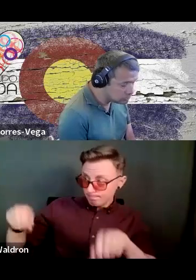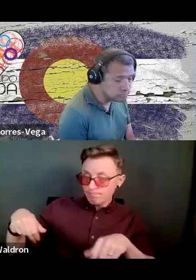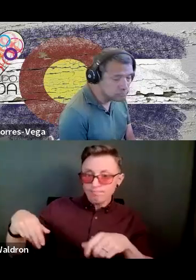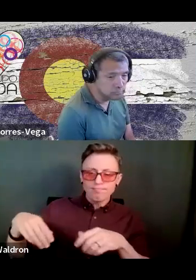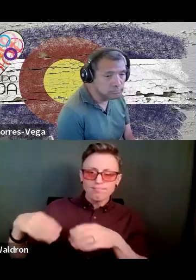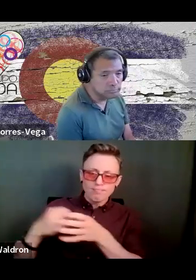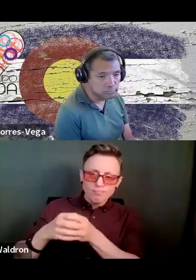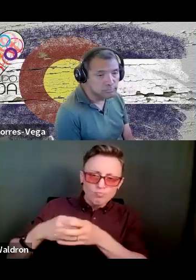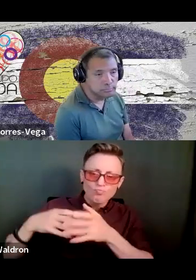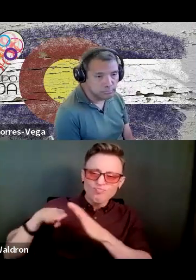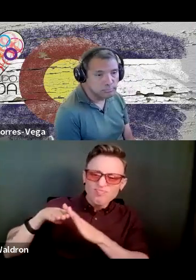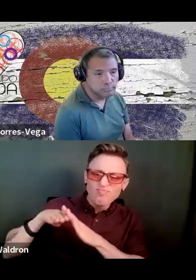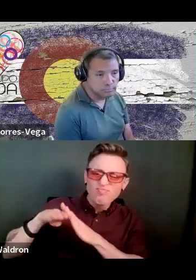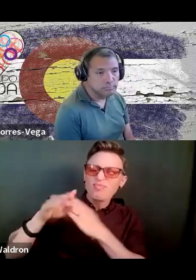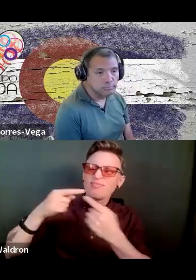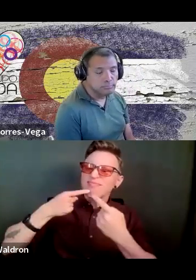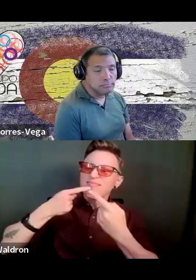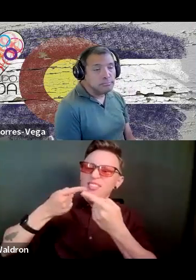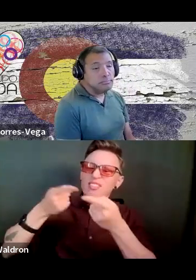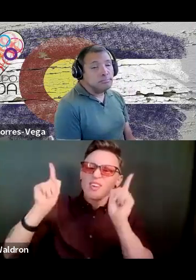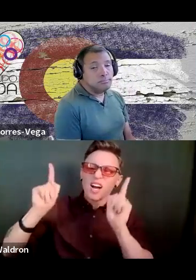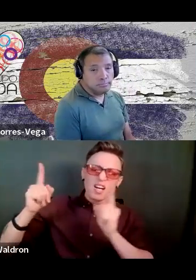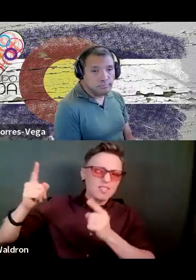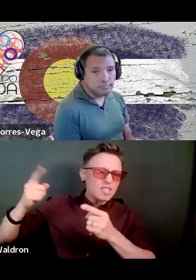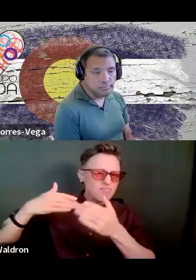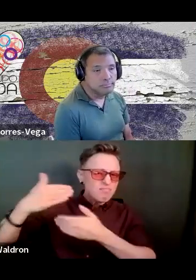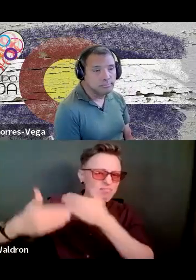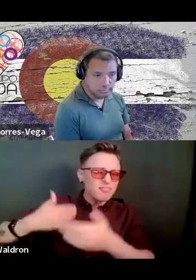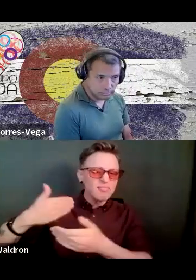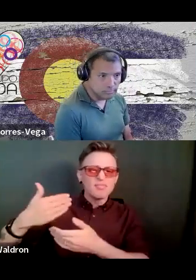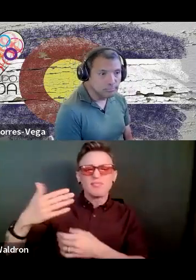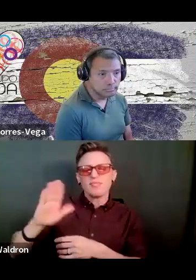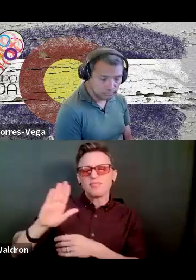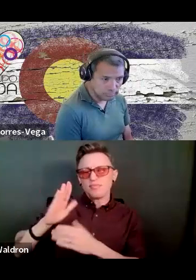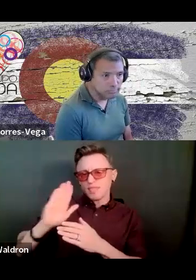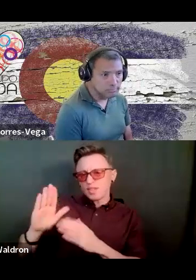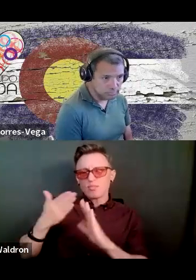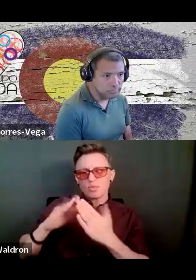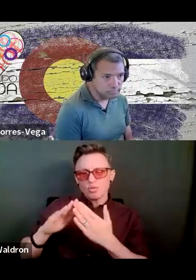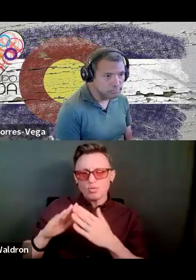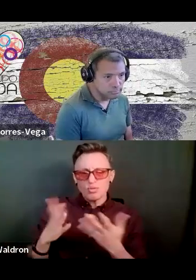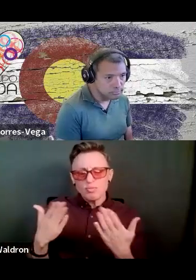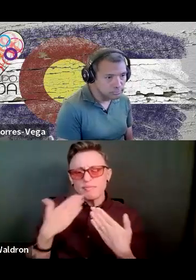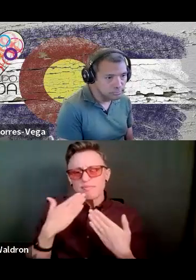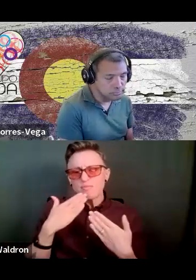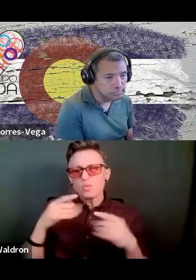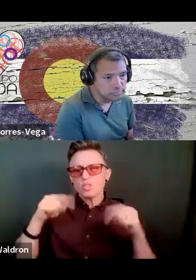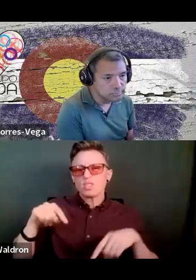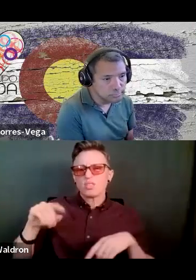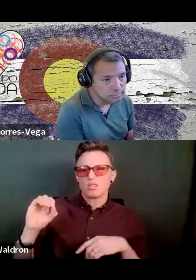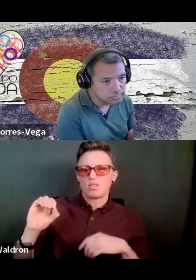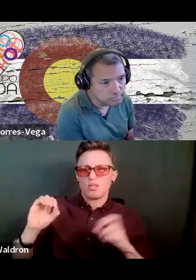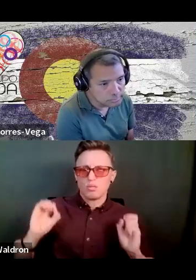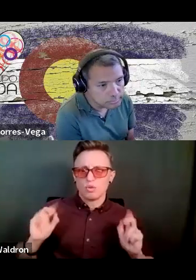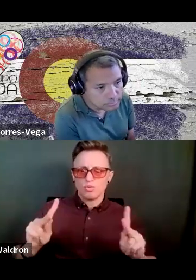and thrive in their communities. Thank you for this opportunity. Again,